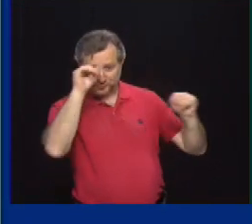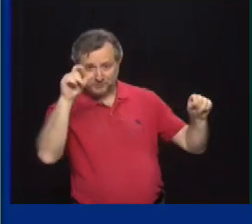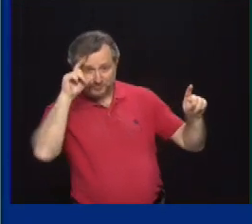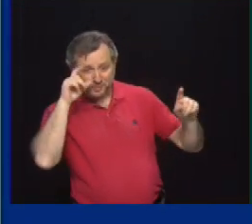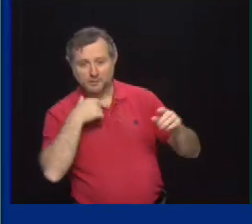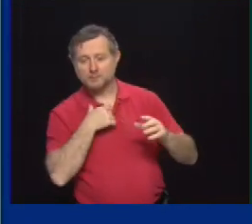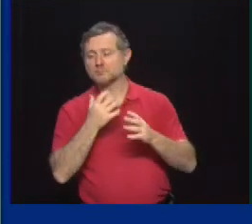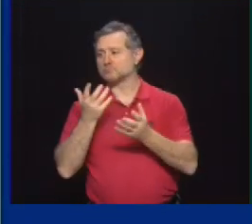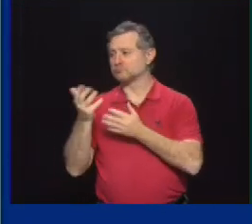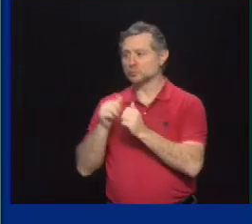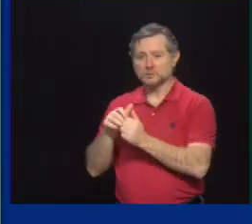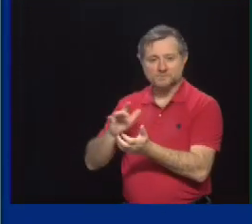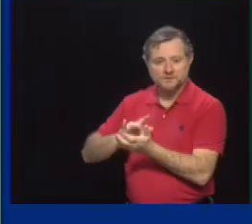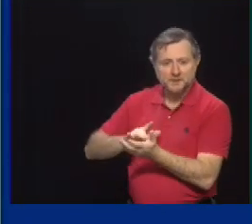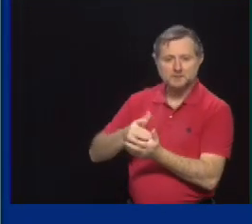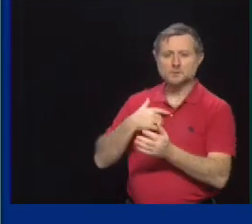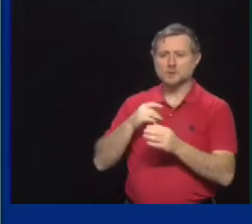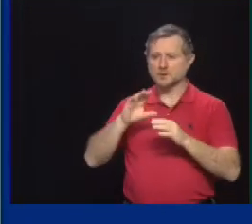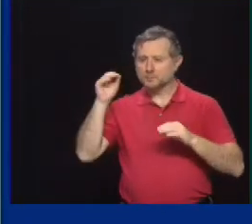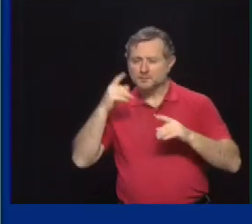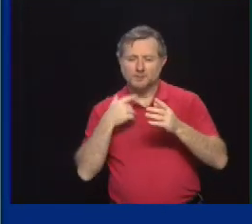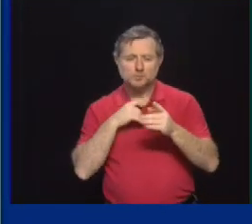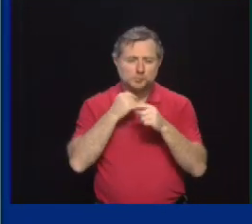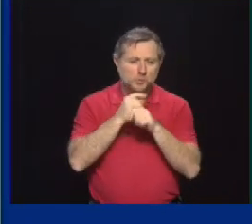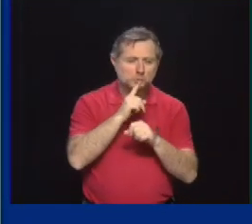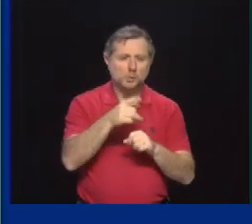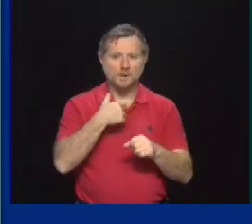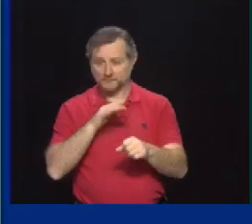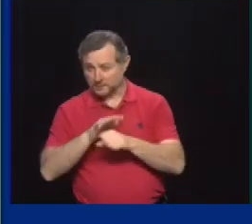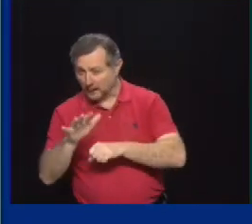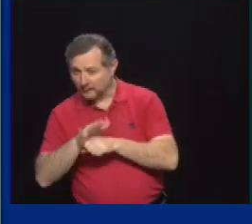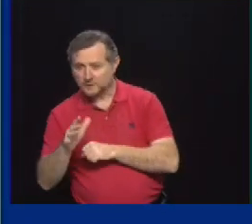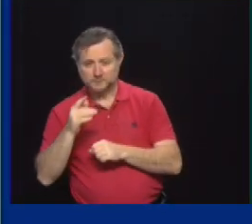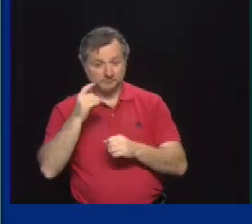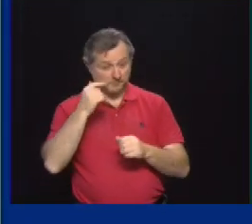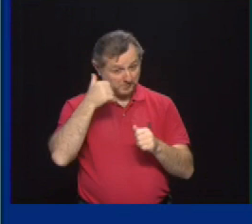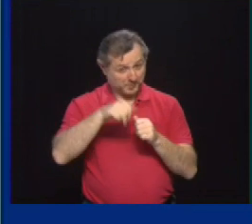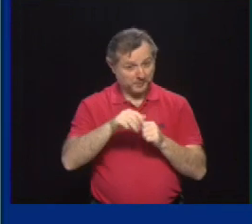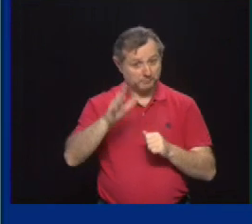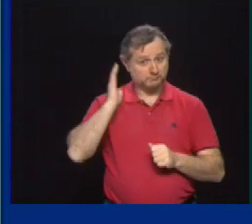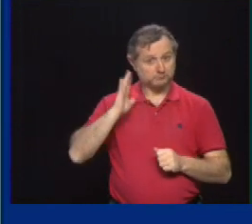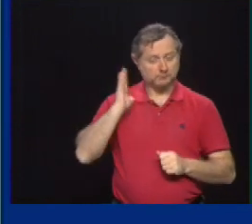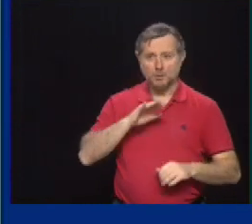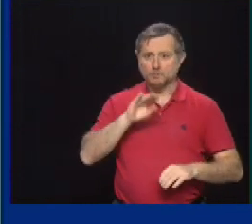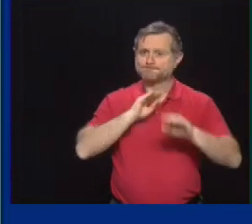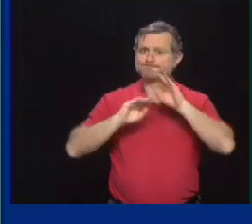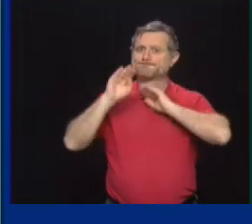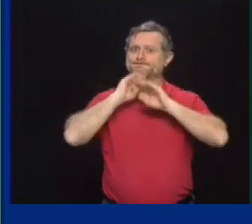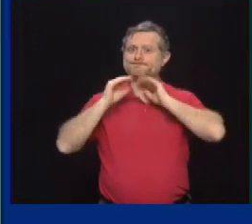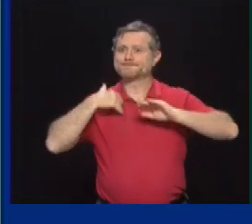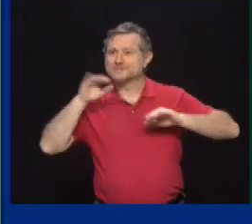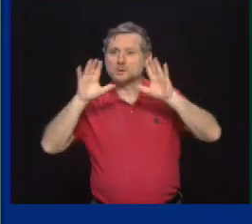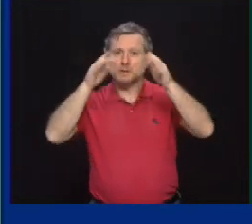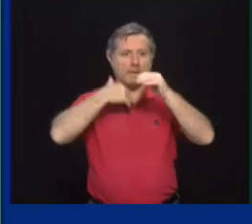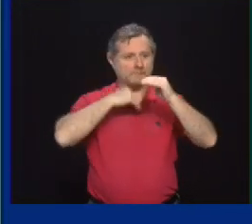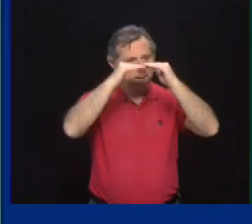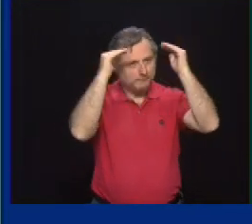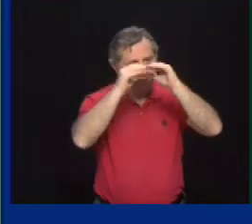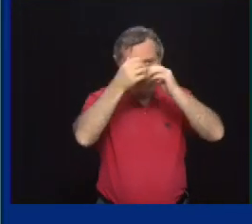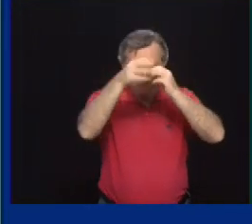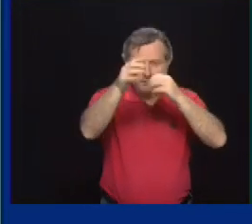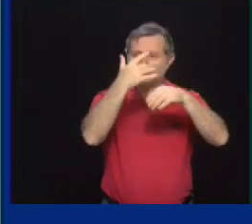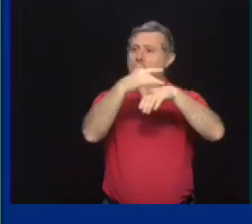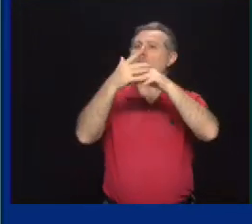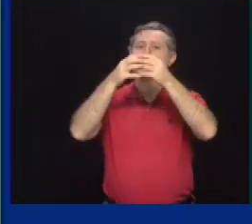Because all of us remember the frustration of the early days when there's more categories of people who are eligible to receive the vaccine. And